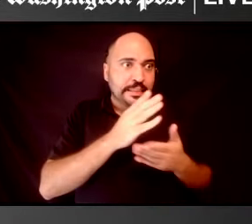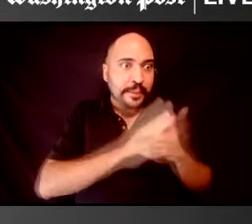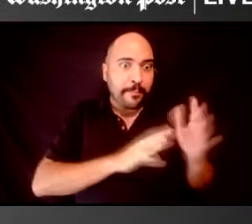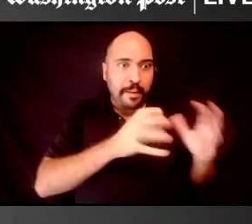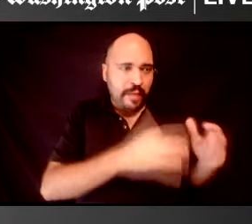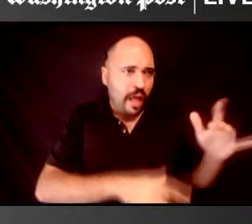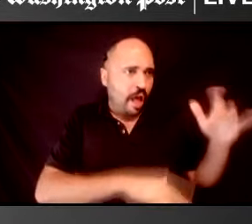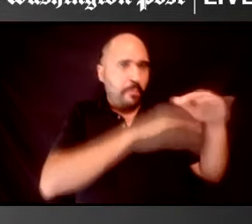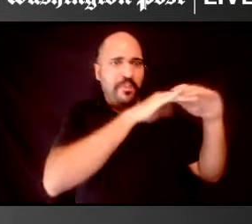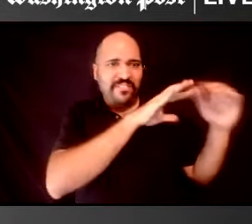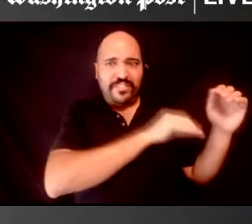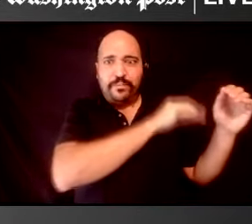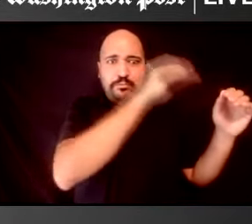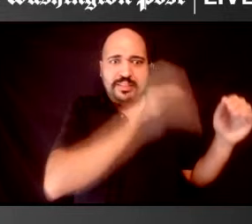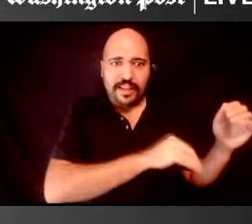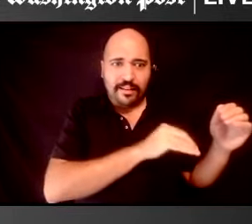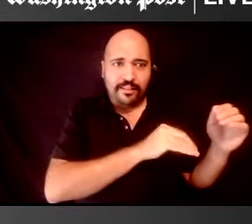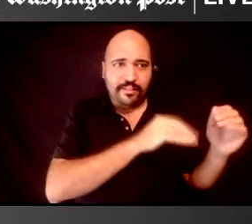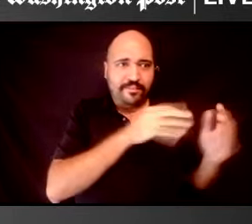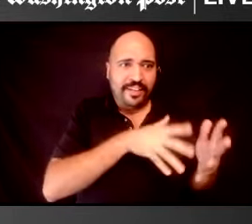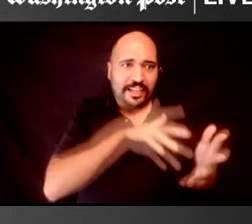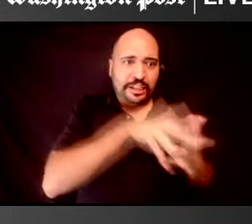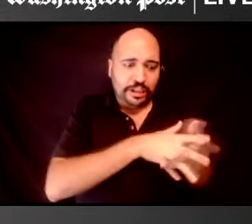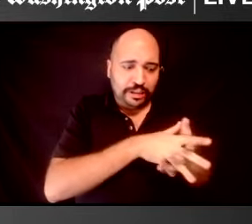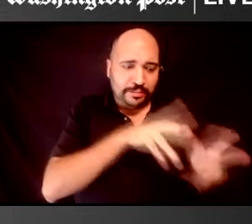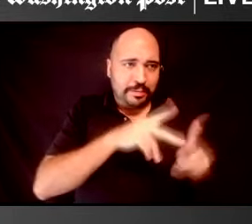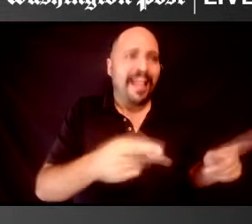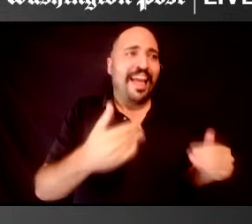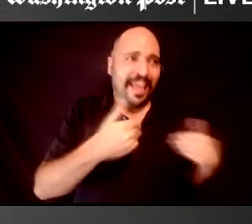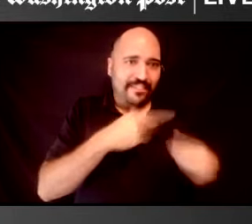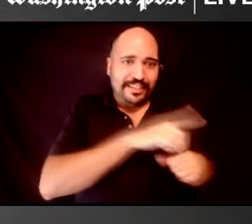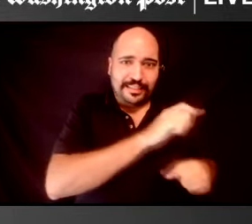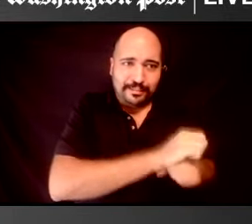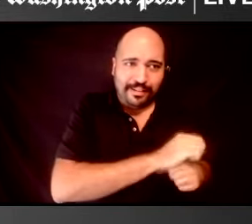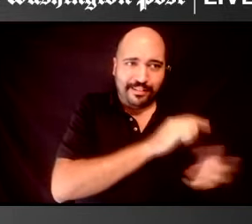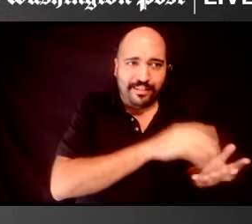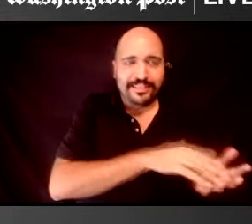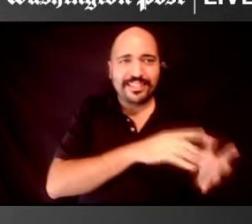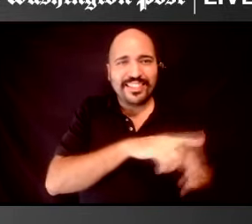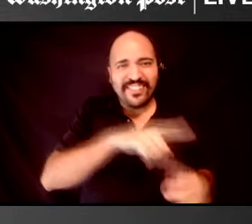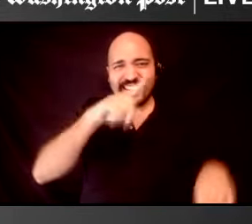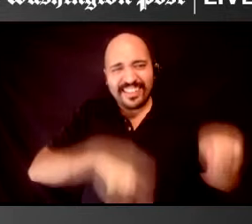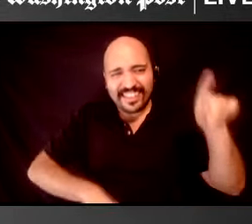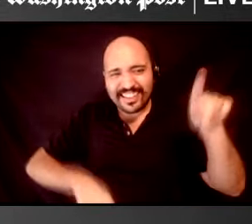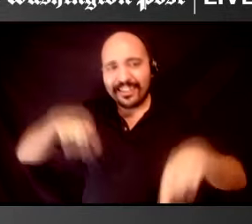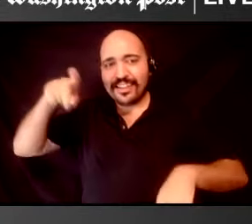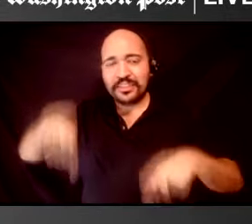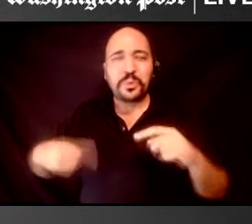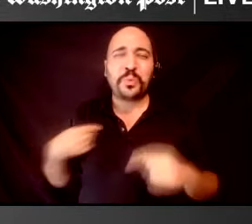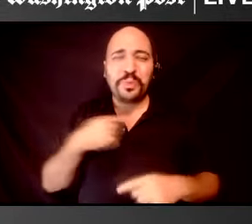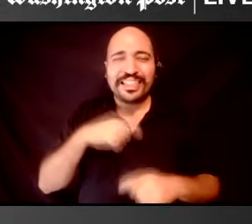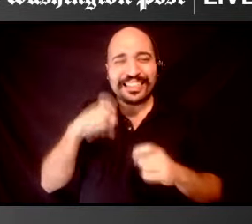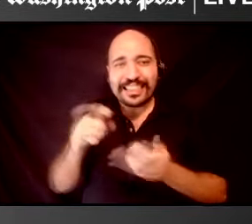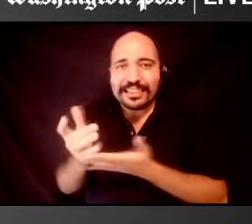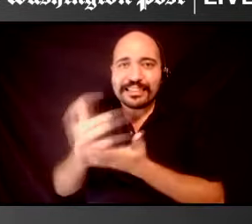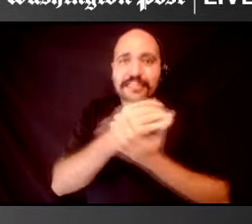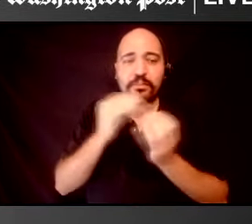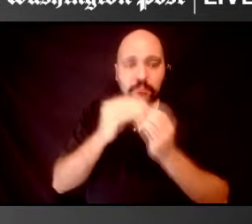50 percent of Indigenous communities with disabilities. You know, so we need more data and we need,